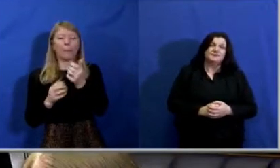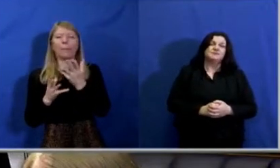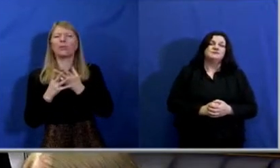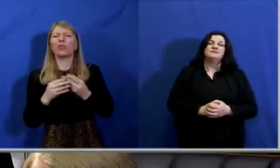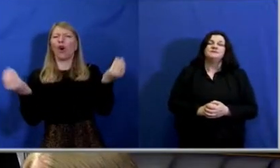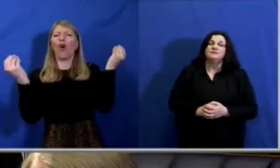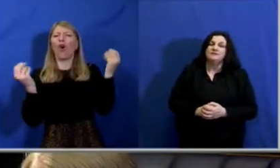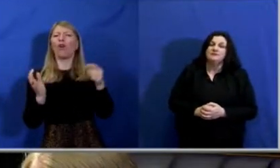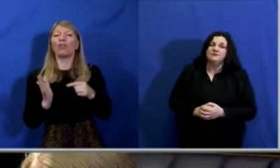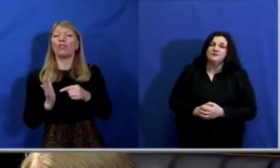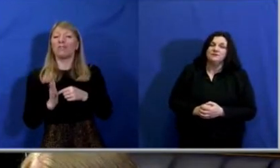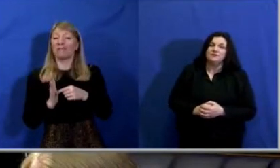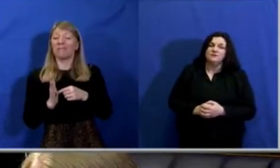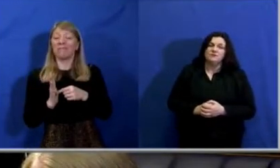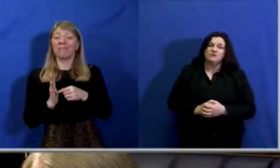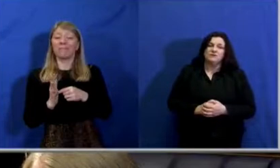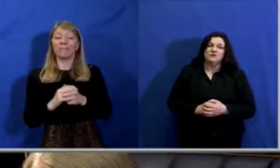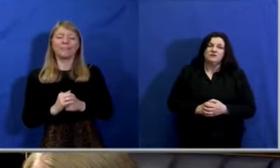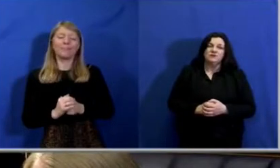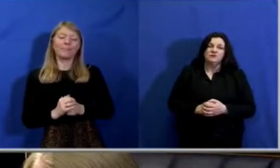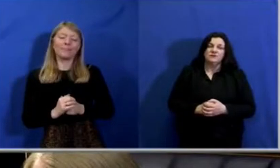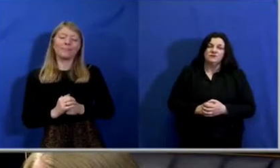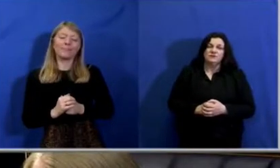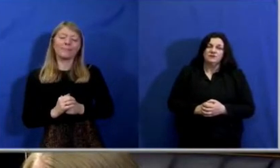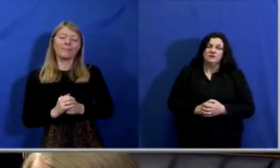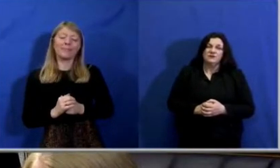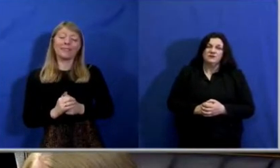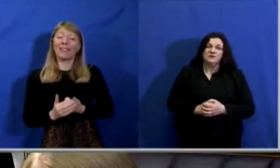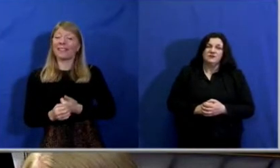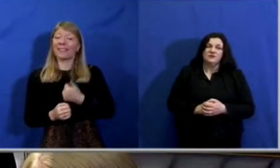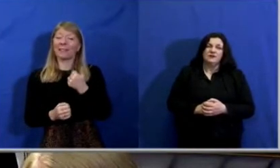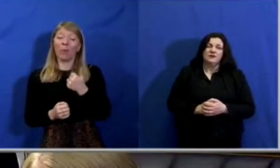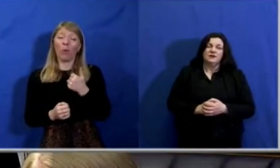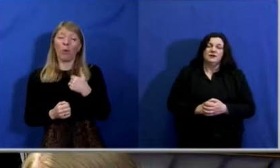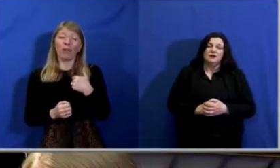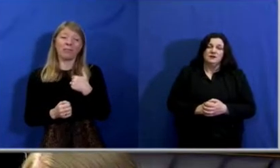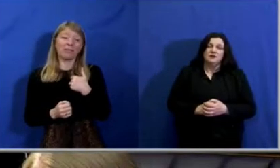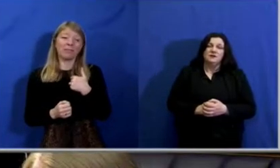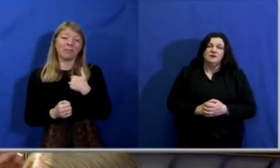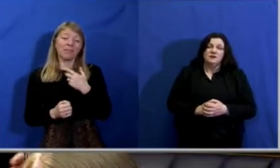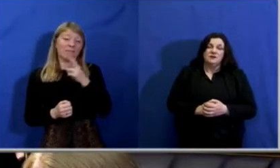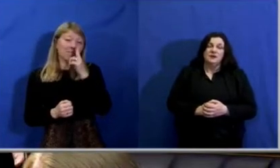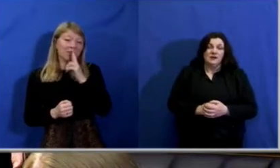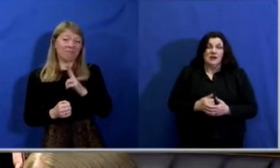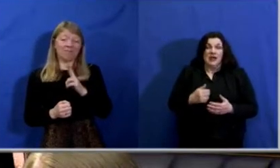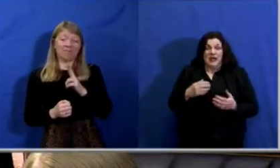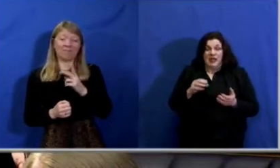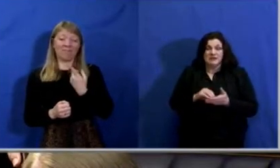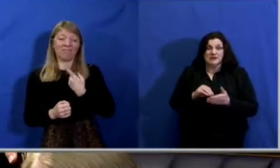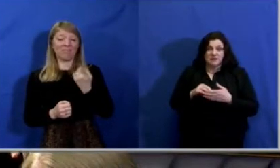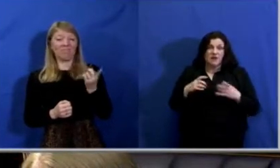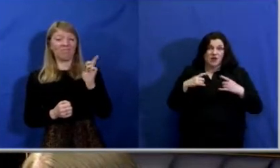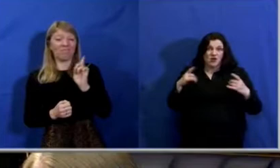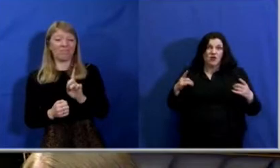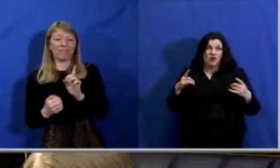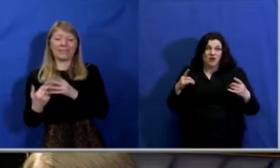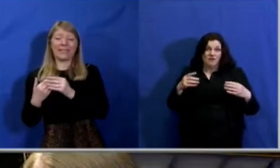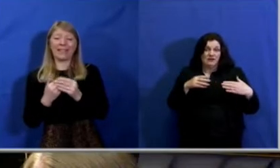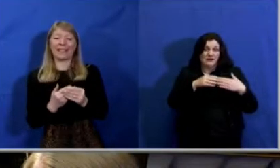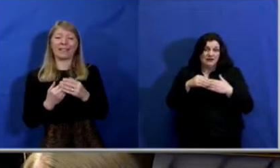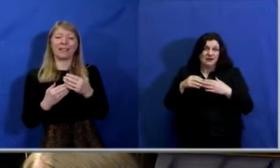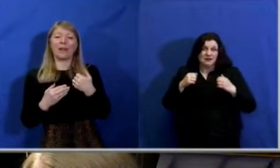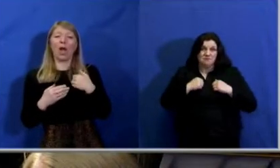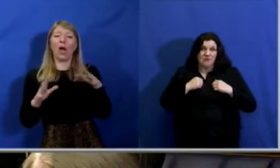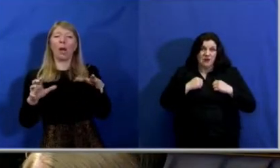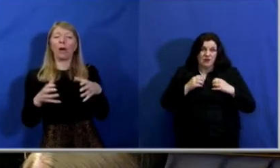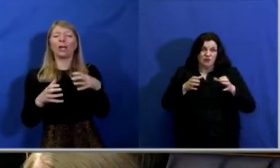morning, I had also the privilege of leading our party group. And I know other parties look upon